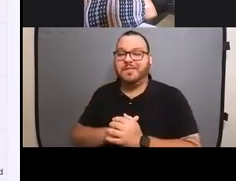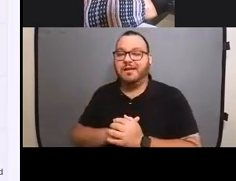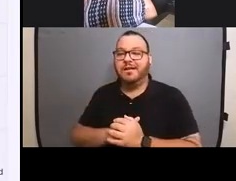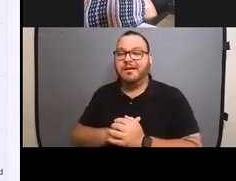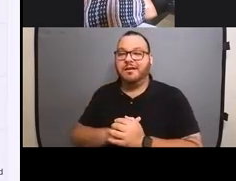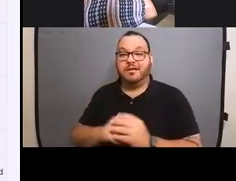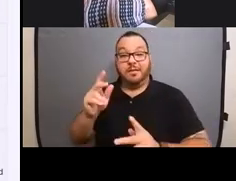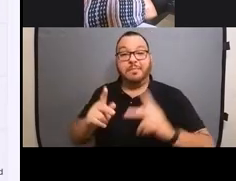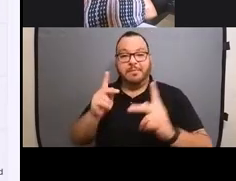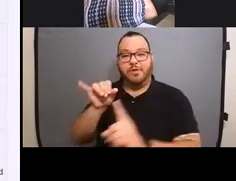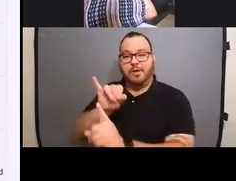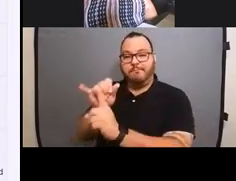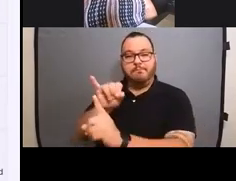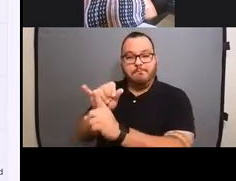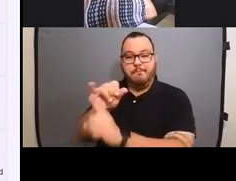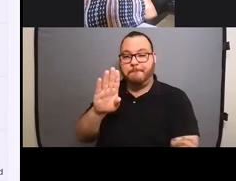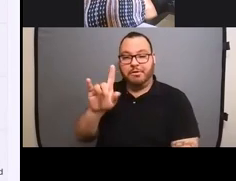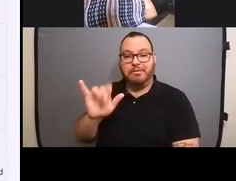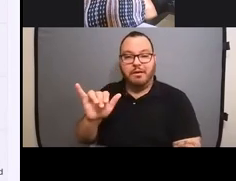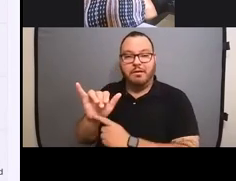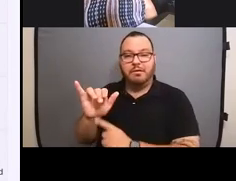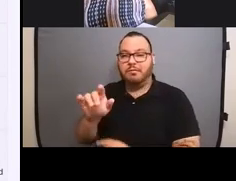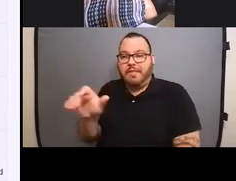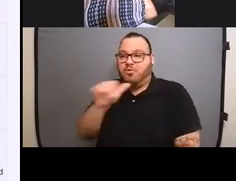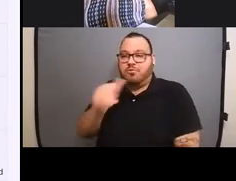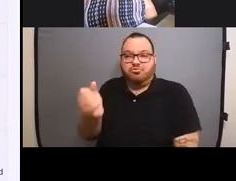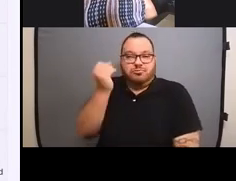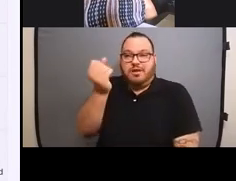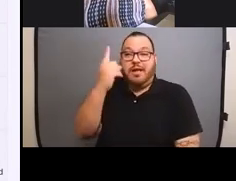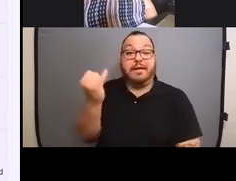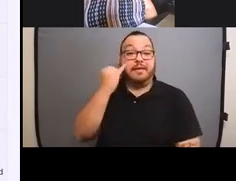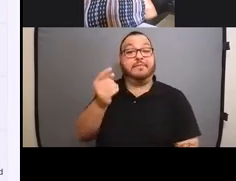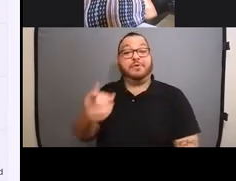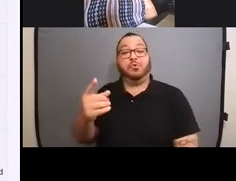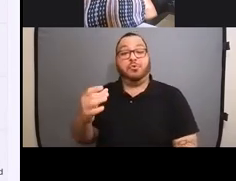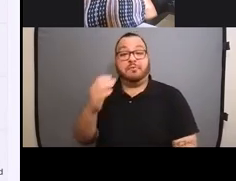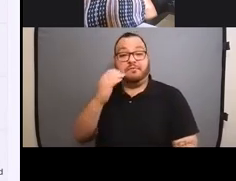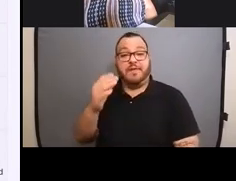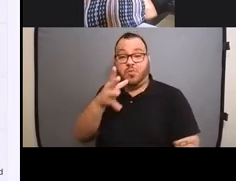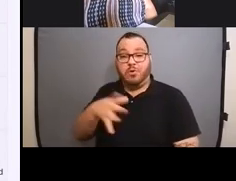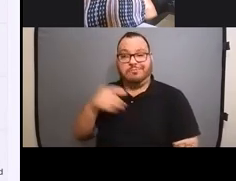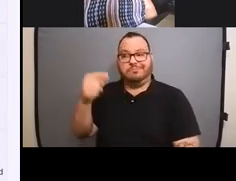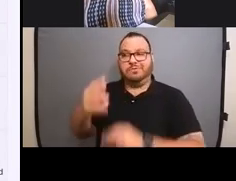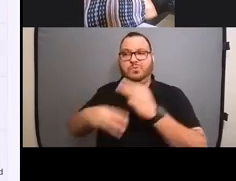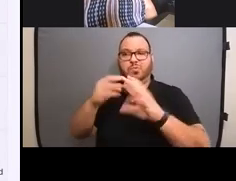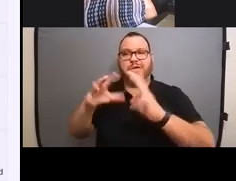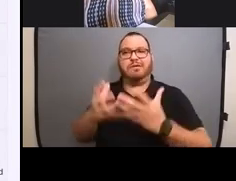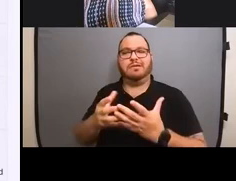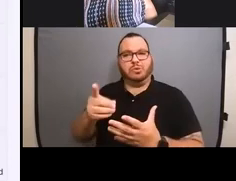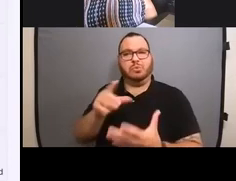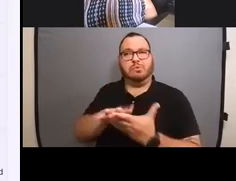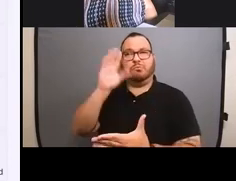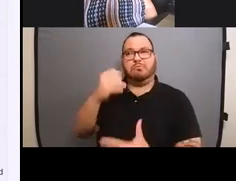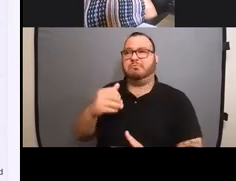people that are bullying don't comprehend is if you're a fat woman in this world and you've learned to love yourself, ain't